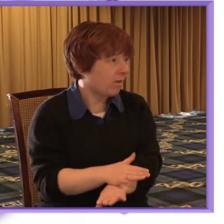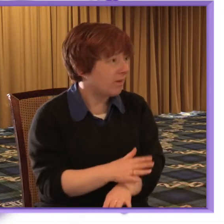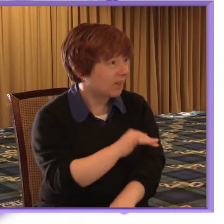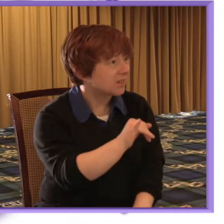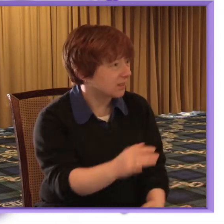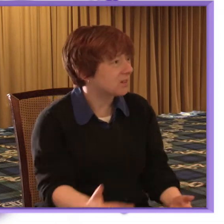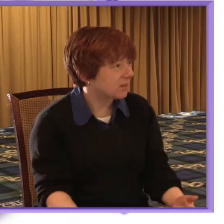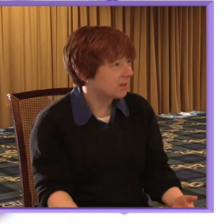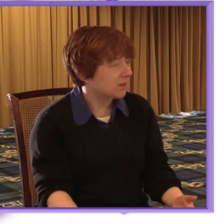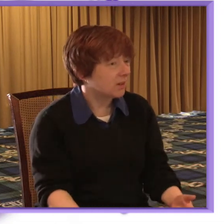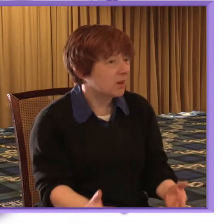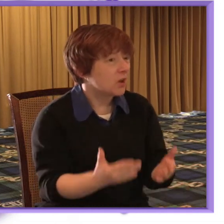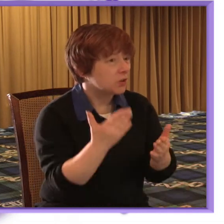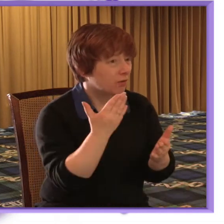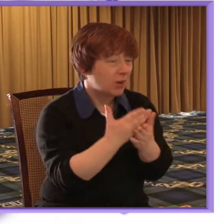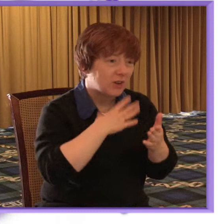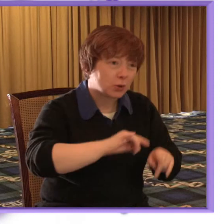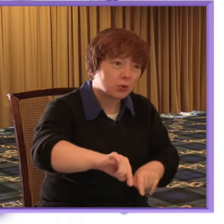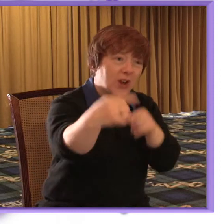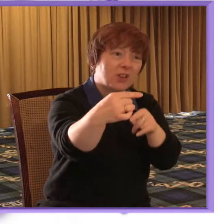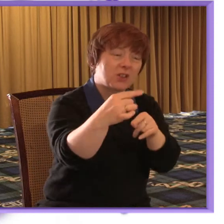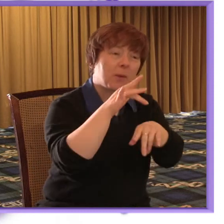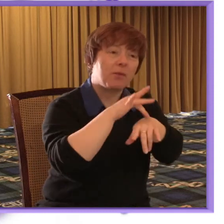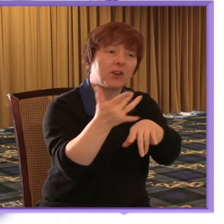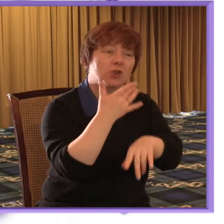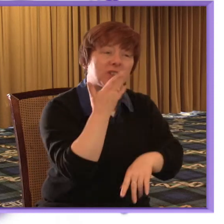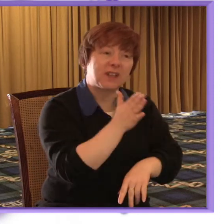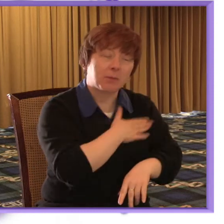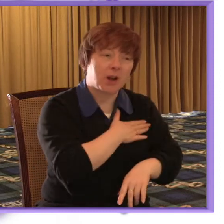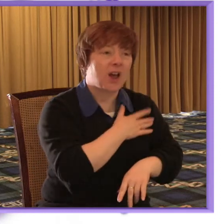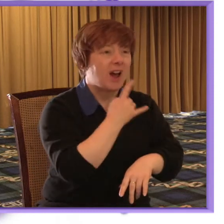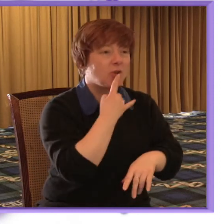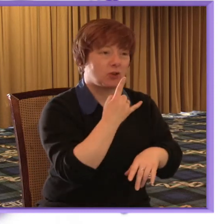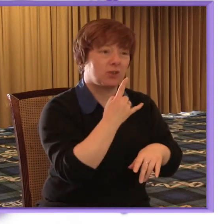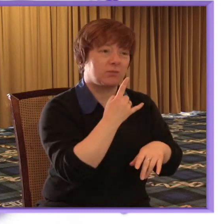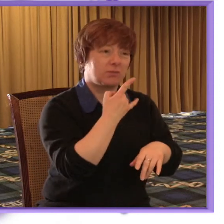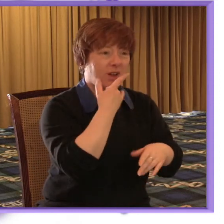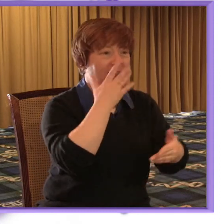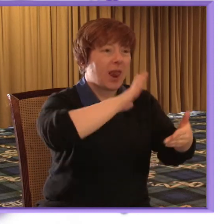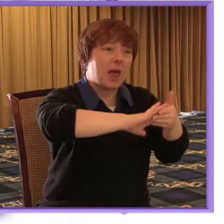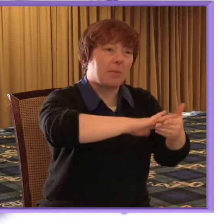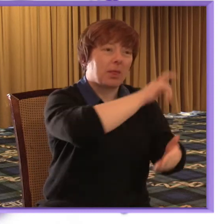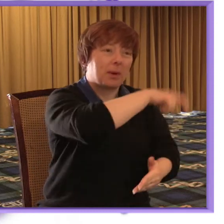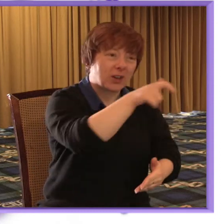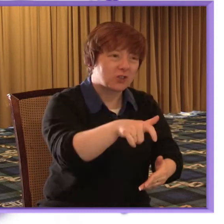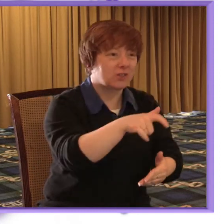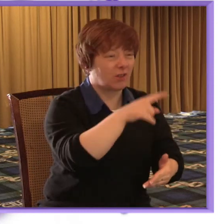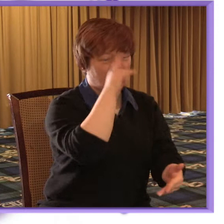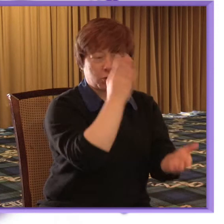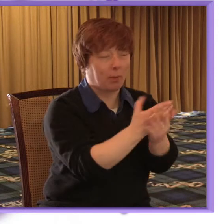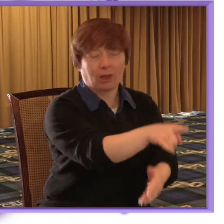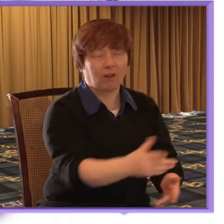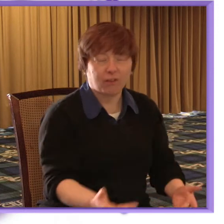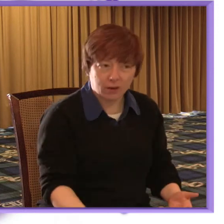about us really challenging some of that professional stigma and not pigeonholing our patients and not believing their accounts but